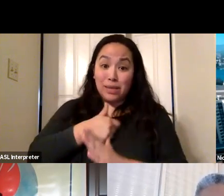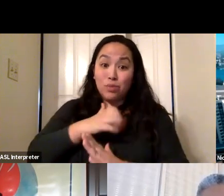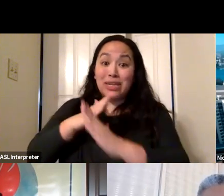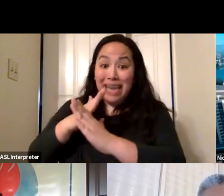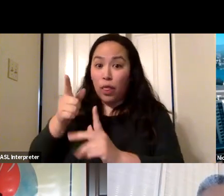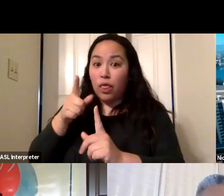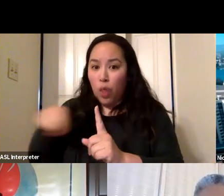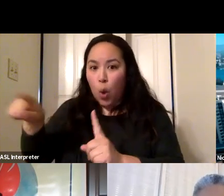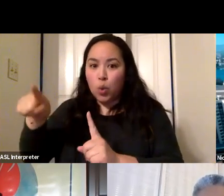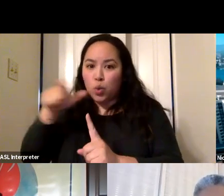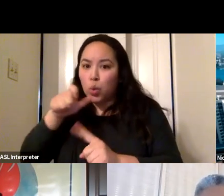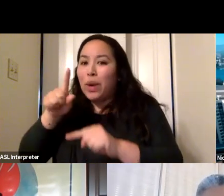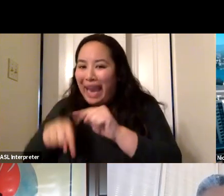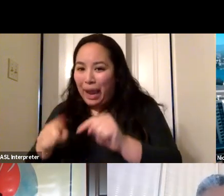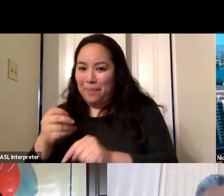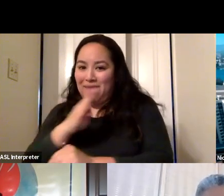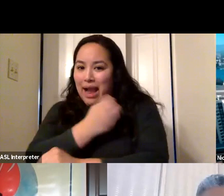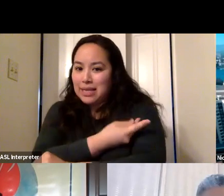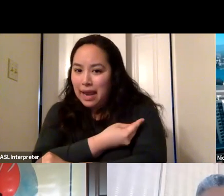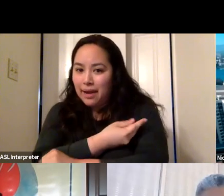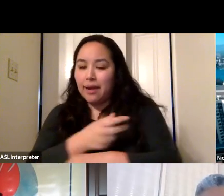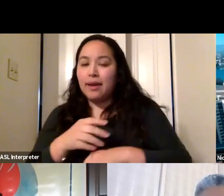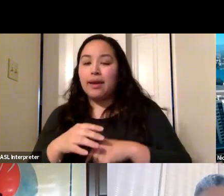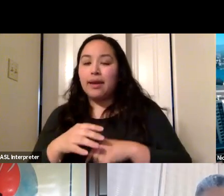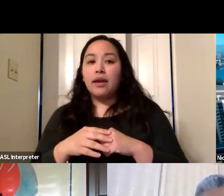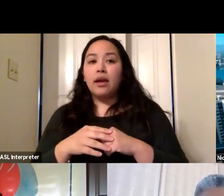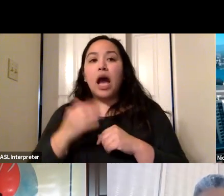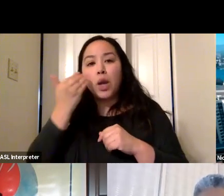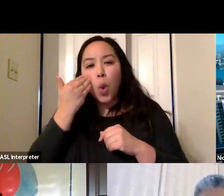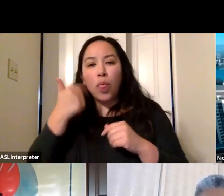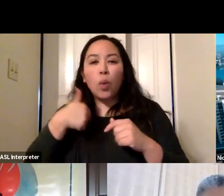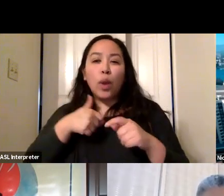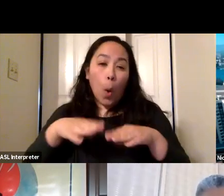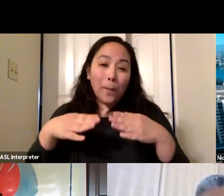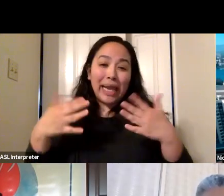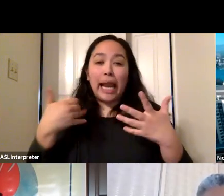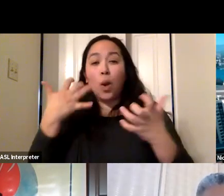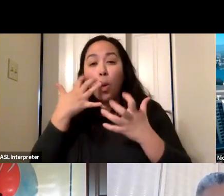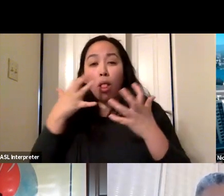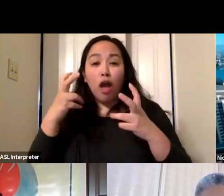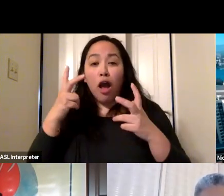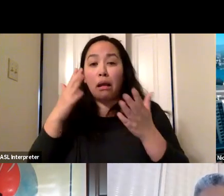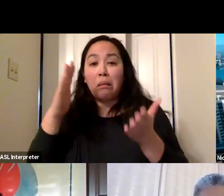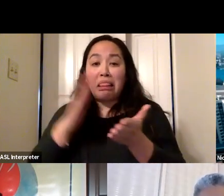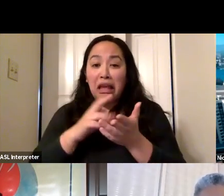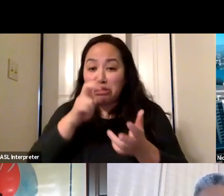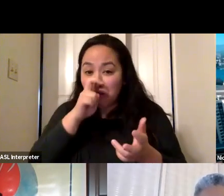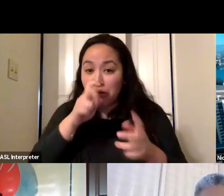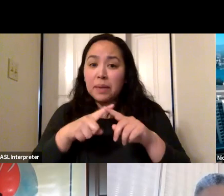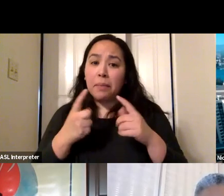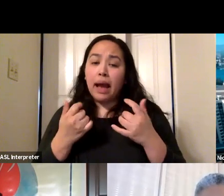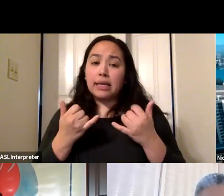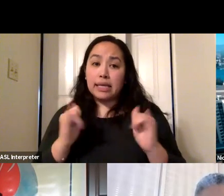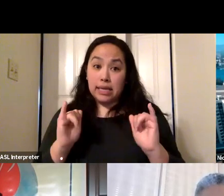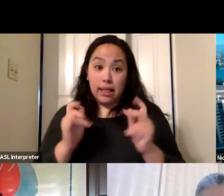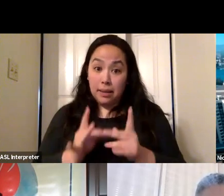And it's important to do these other things. I know we're reopening. We're loosening a lot of restrictions and that's a good thing. But the stuff that's still